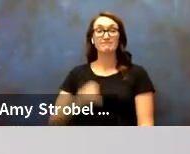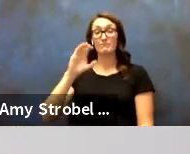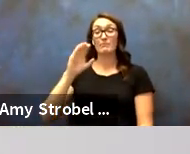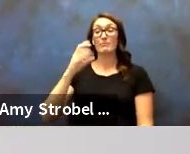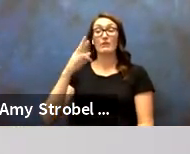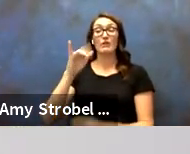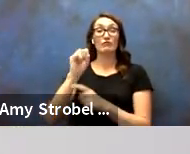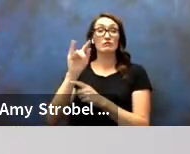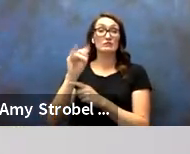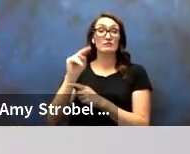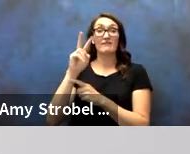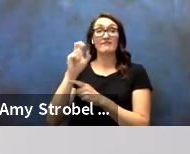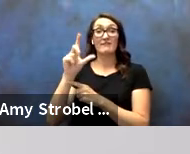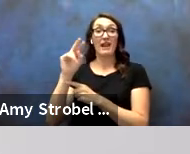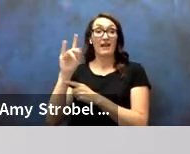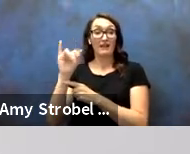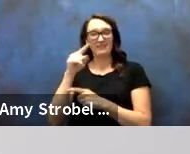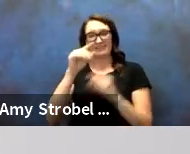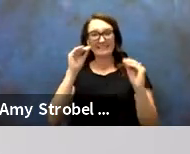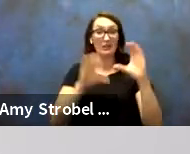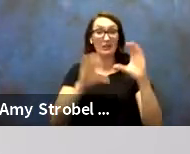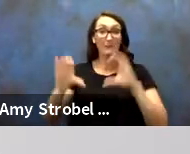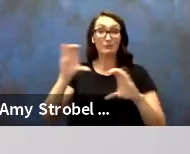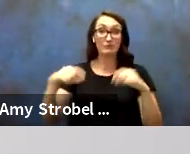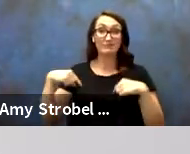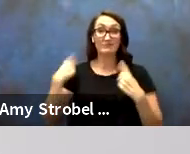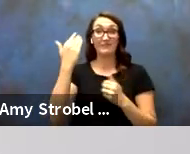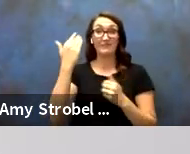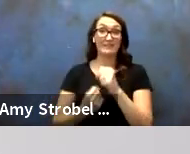Christian Volandi, Chemistry Instructor, 15 years.